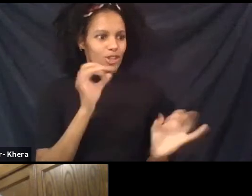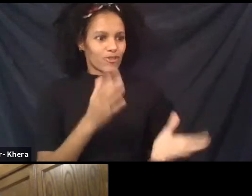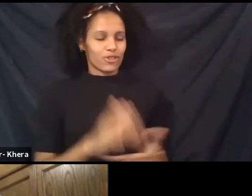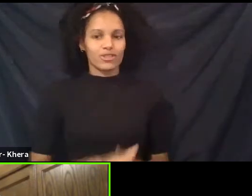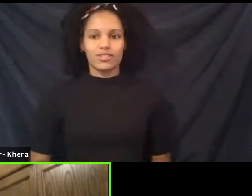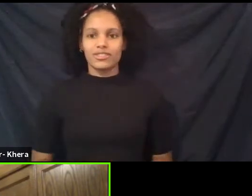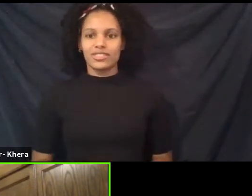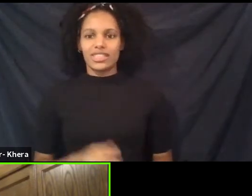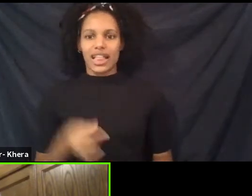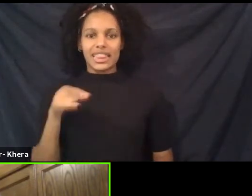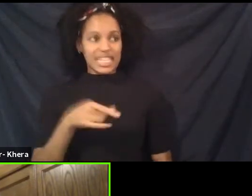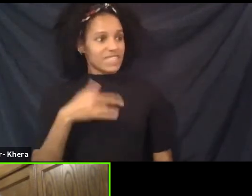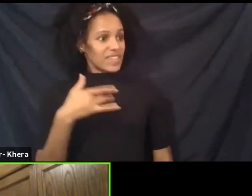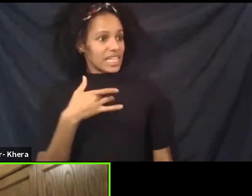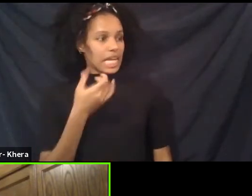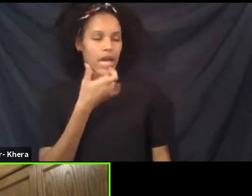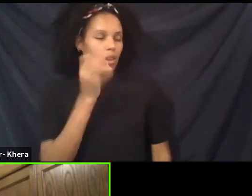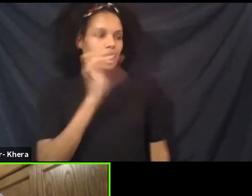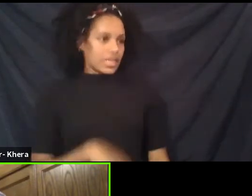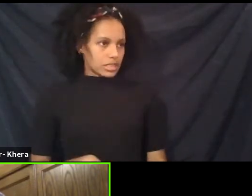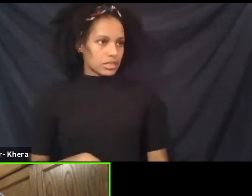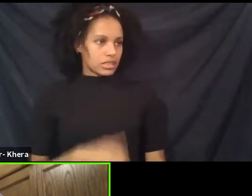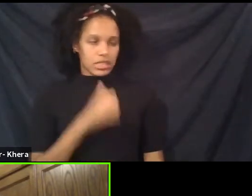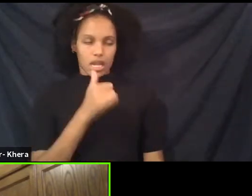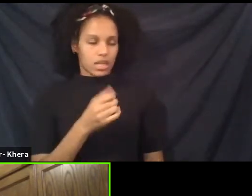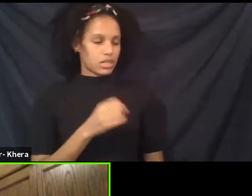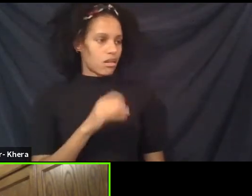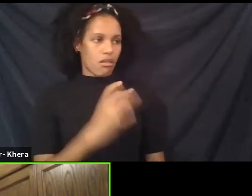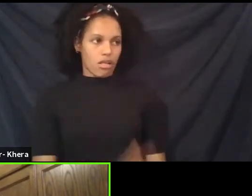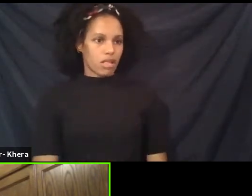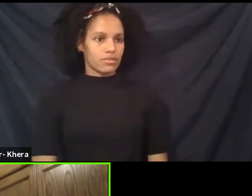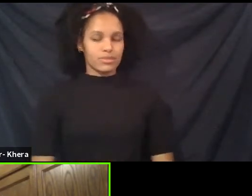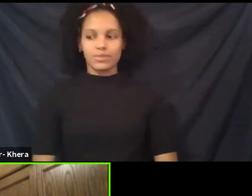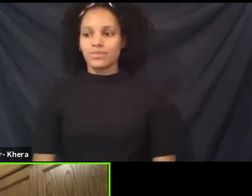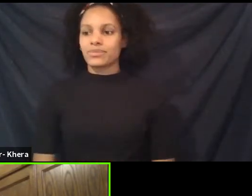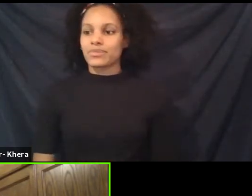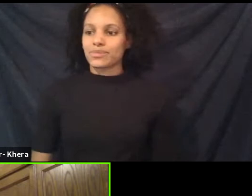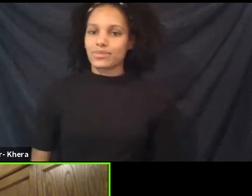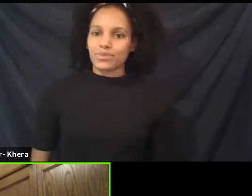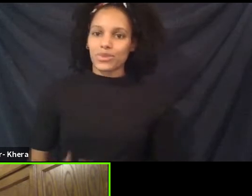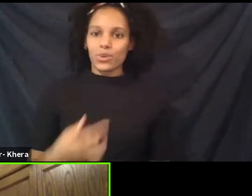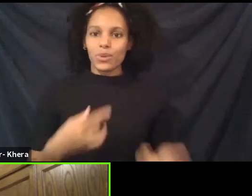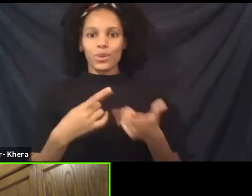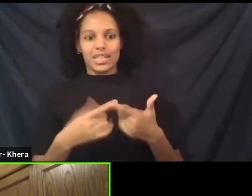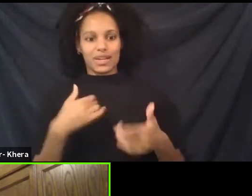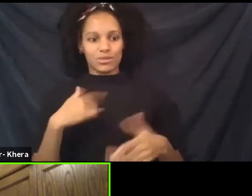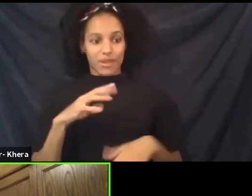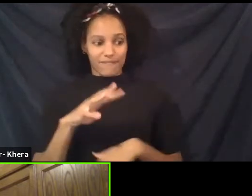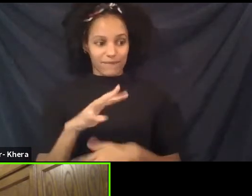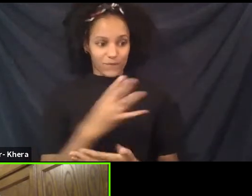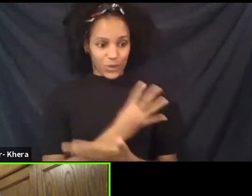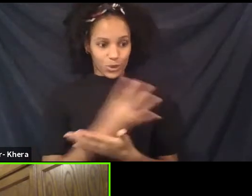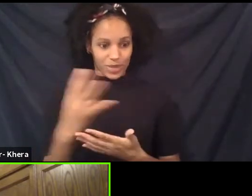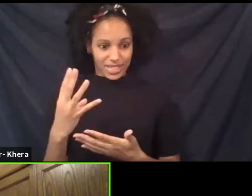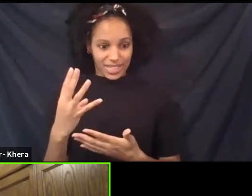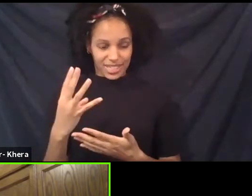This feeling here. I do not like it at all. And, uh, then I was in my fourth week and enough, of course I'm getting more